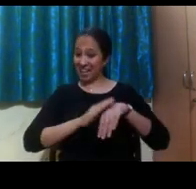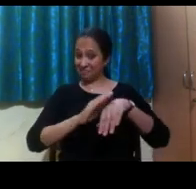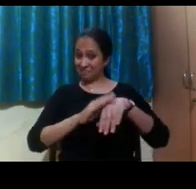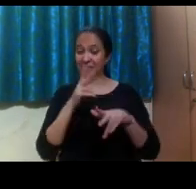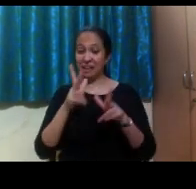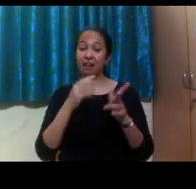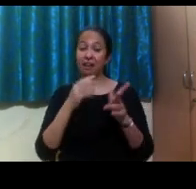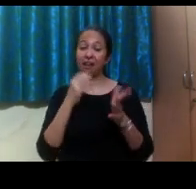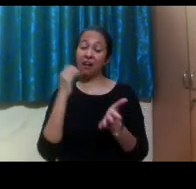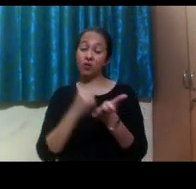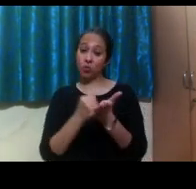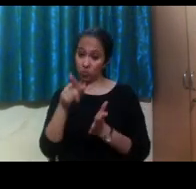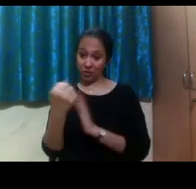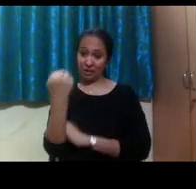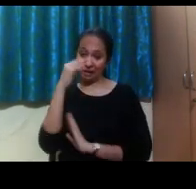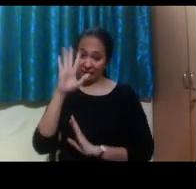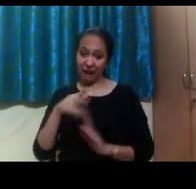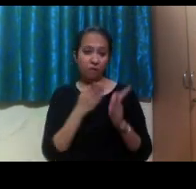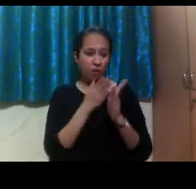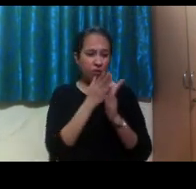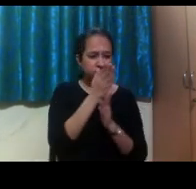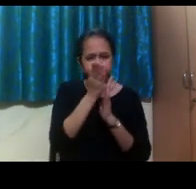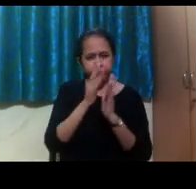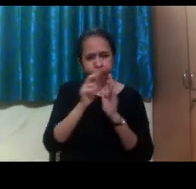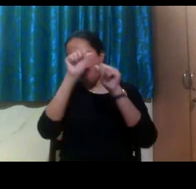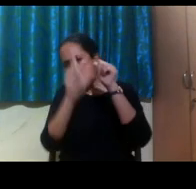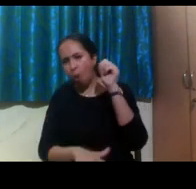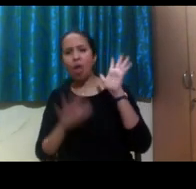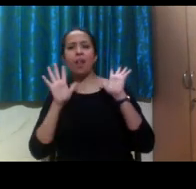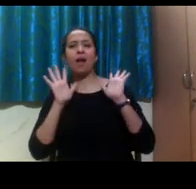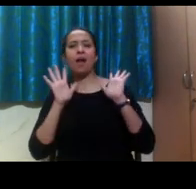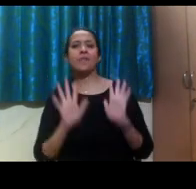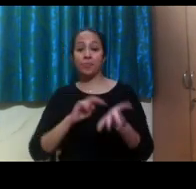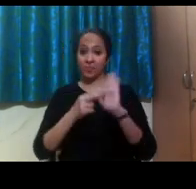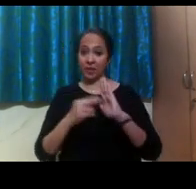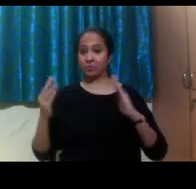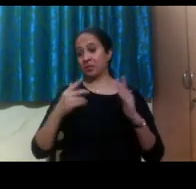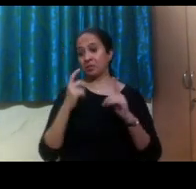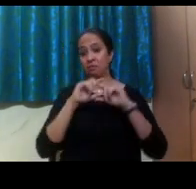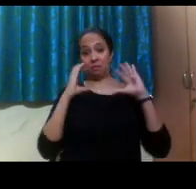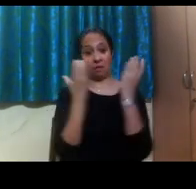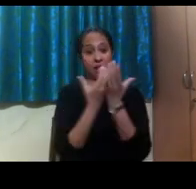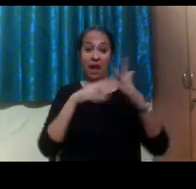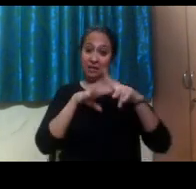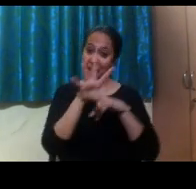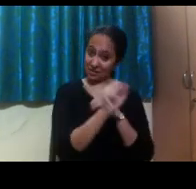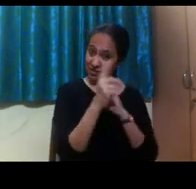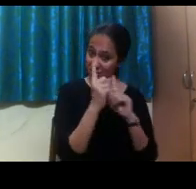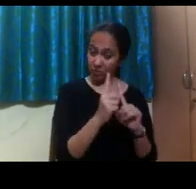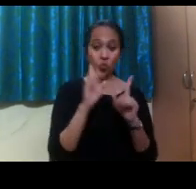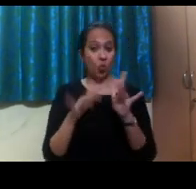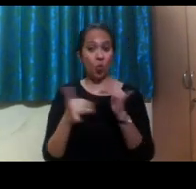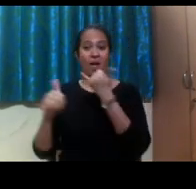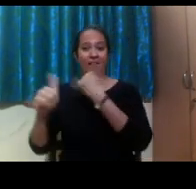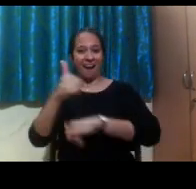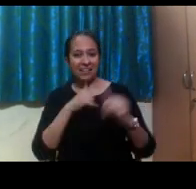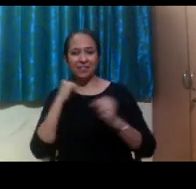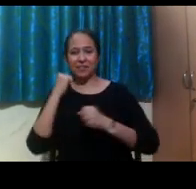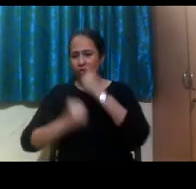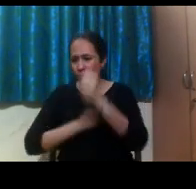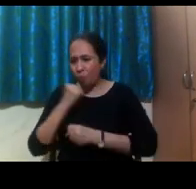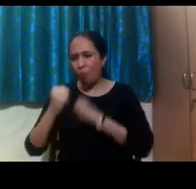it, okay? So it's not just your classwork, but it's also in housing, it's student activities, you can play in all the intramural sports you want.